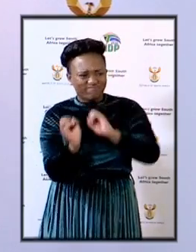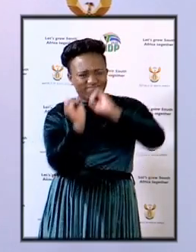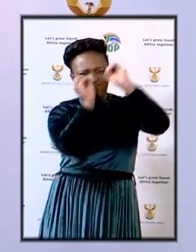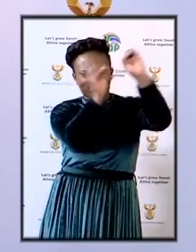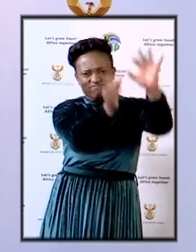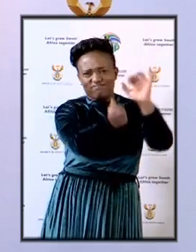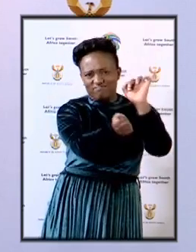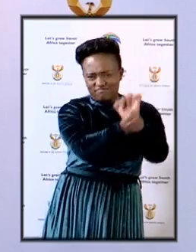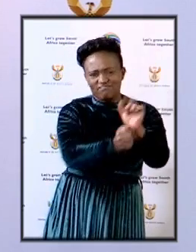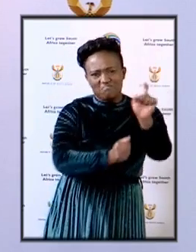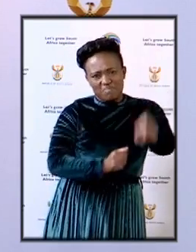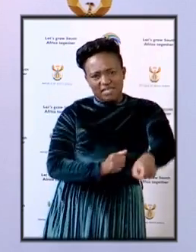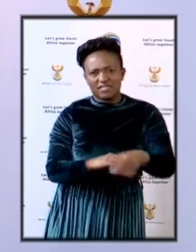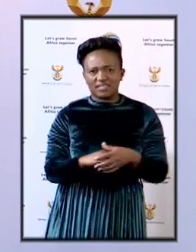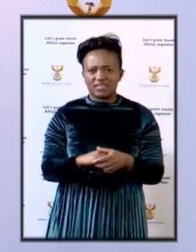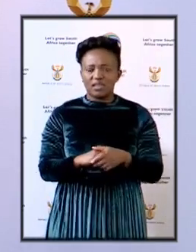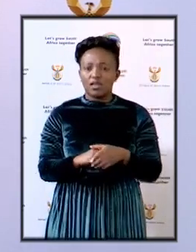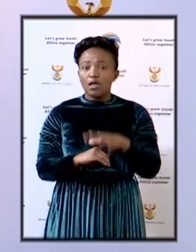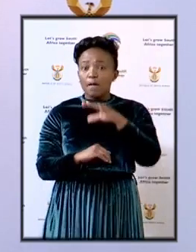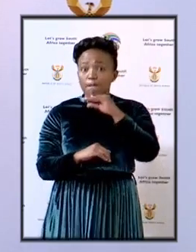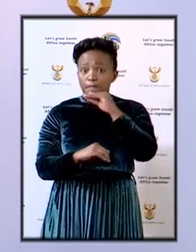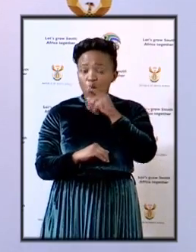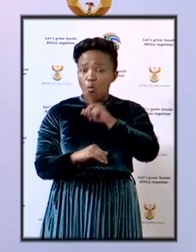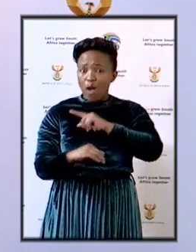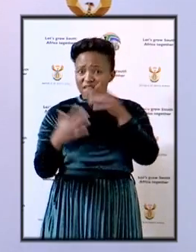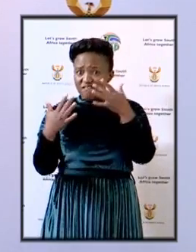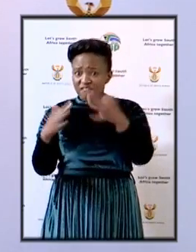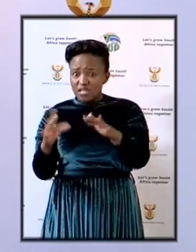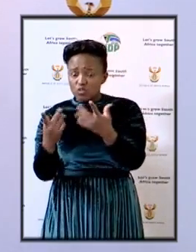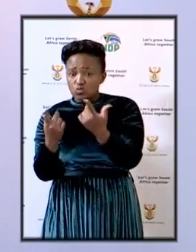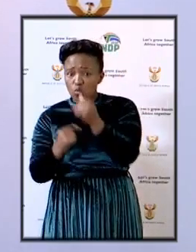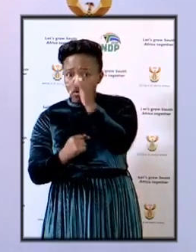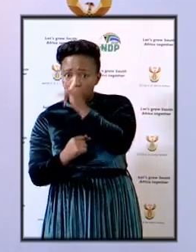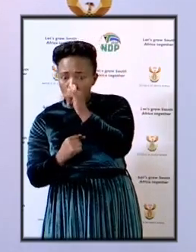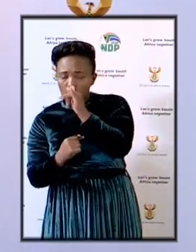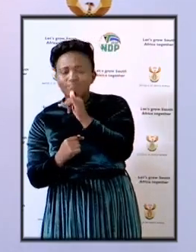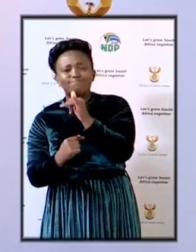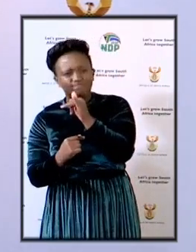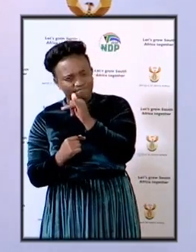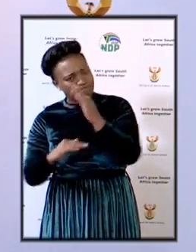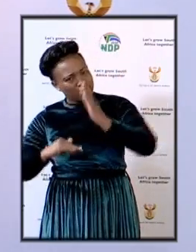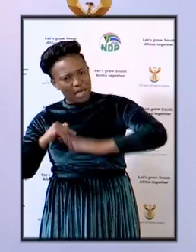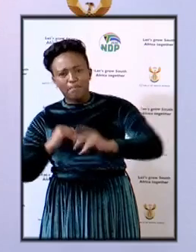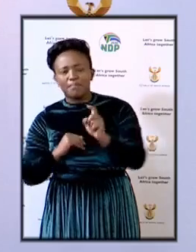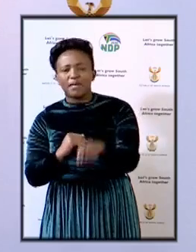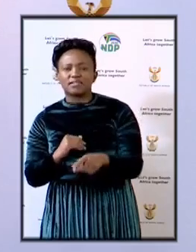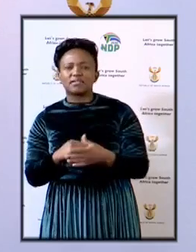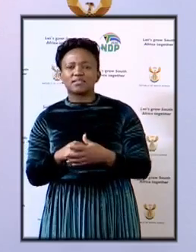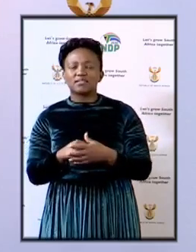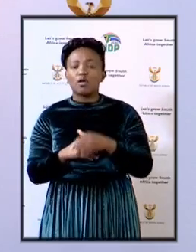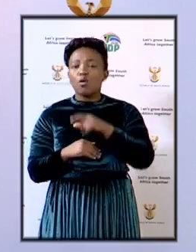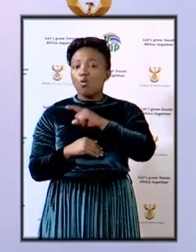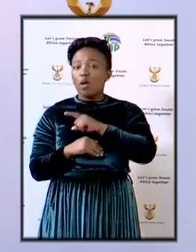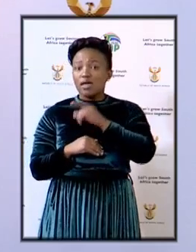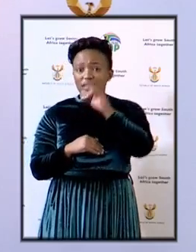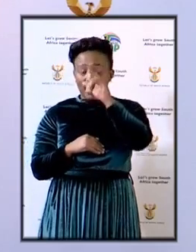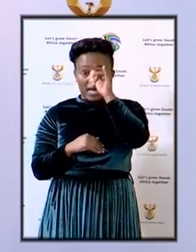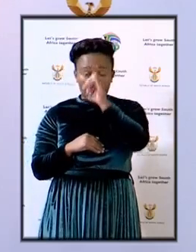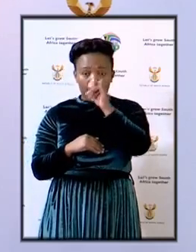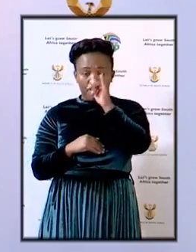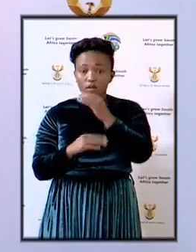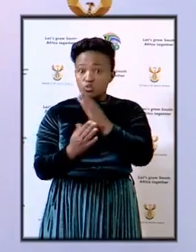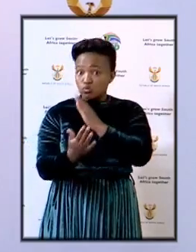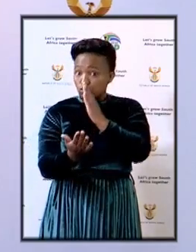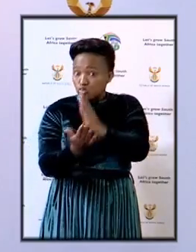and sentenced. That means there must be consequences. As we know, the greatest deterrent to crime is the